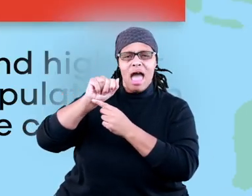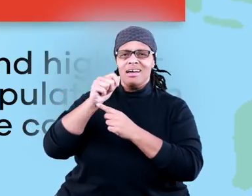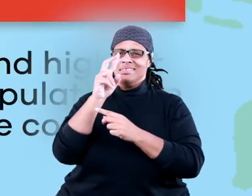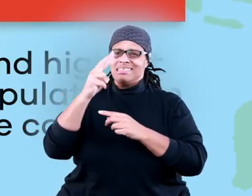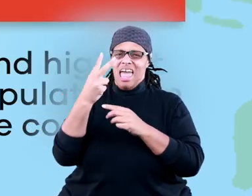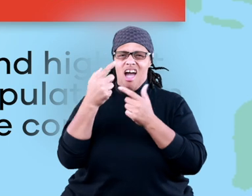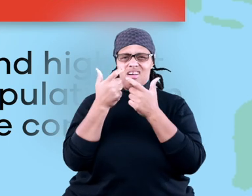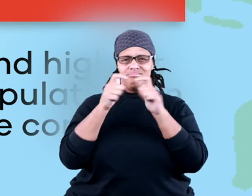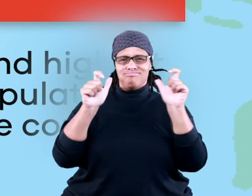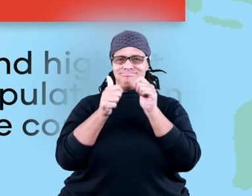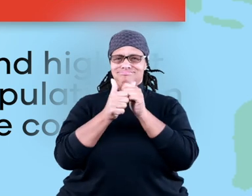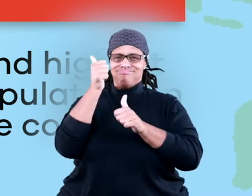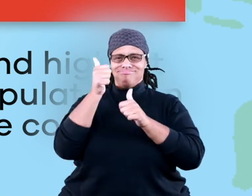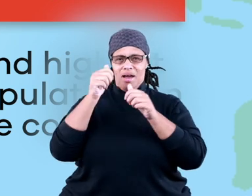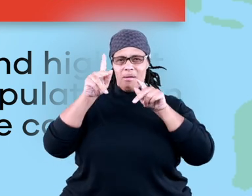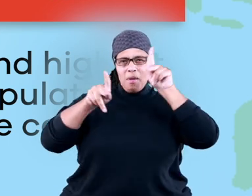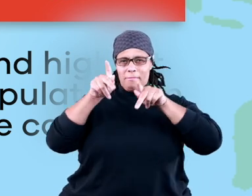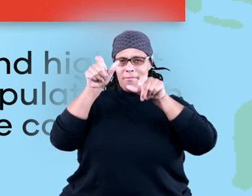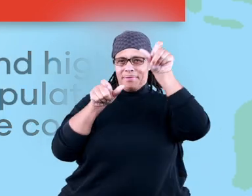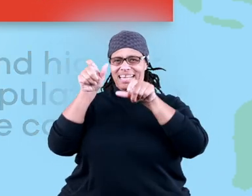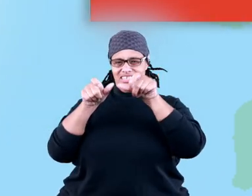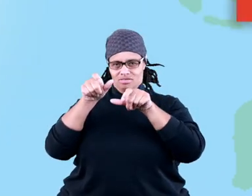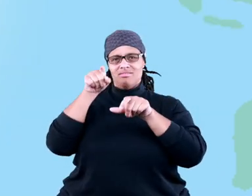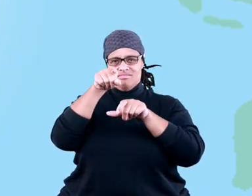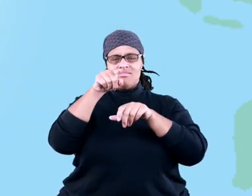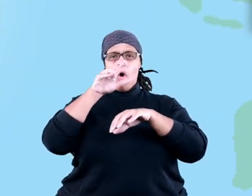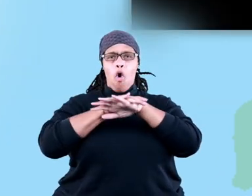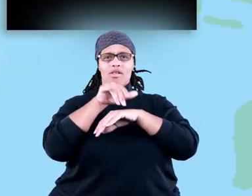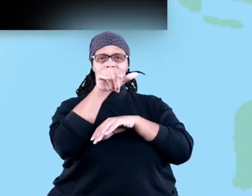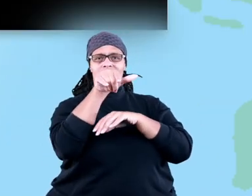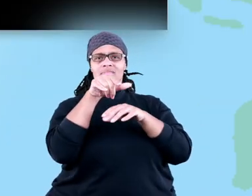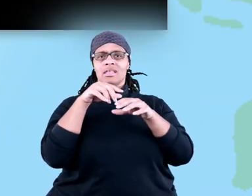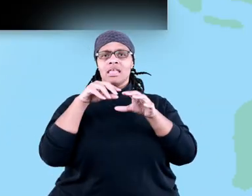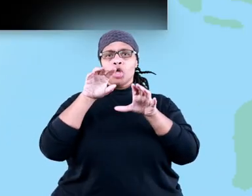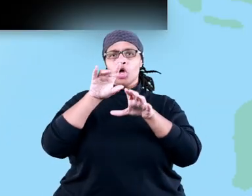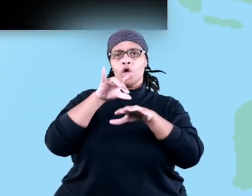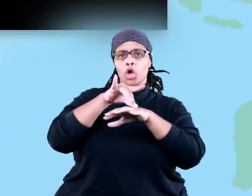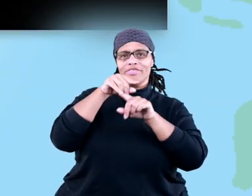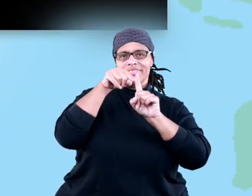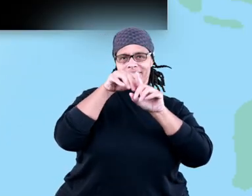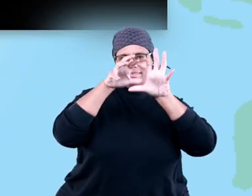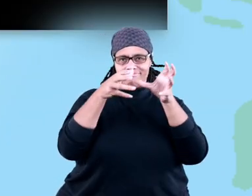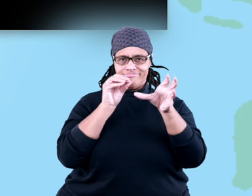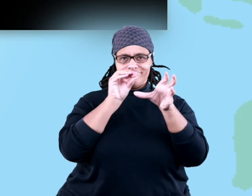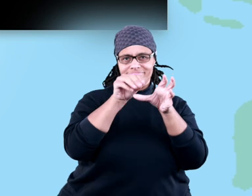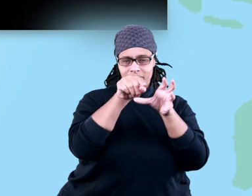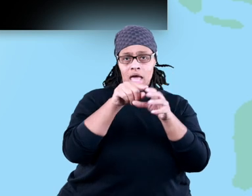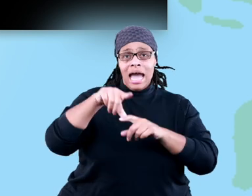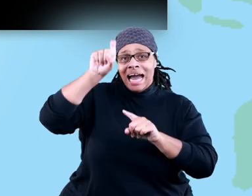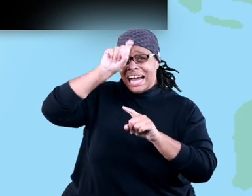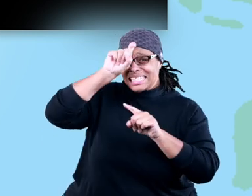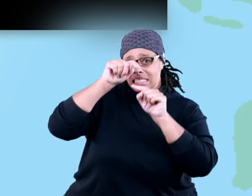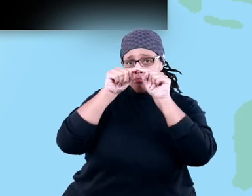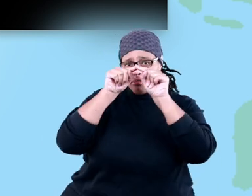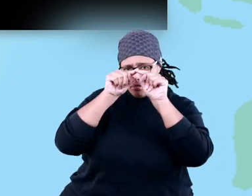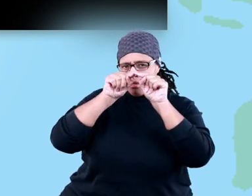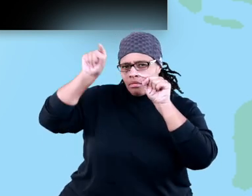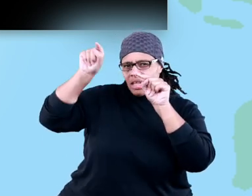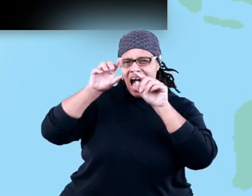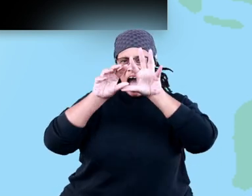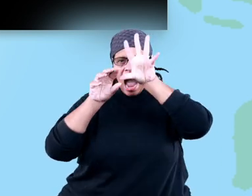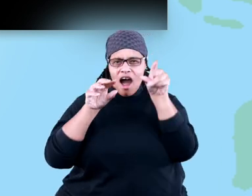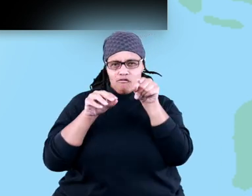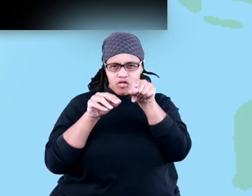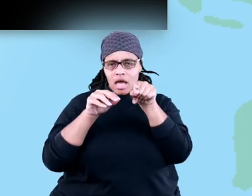with the second highest population on the continent. Egypt, which acts as a land bridge between